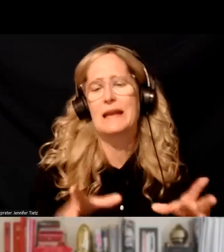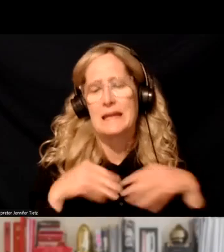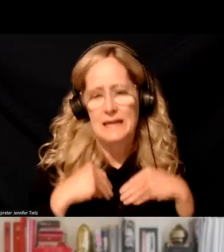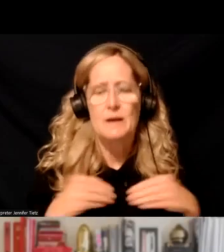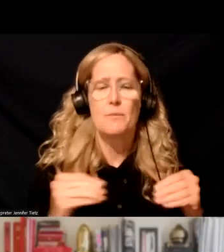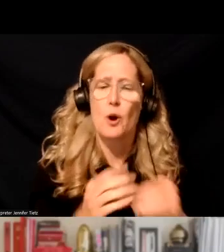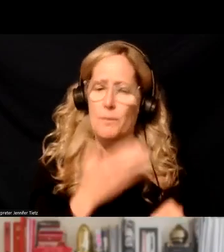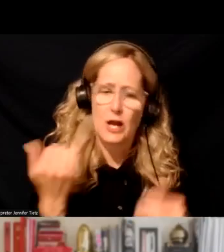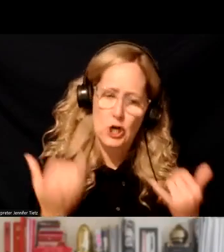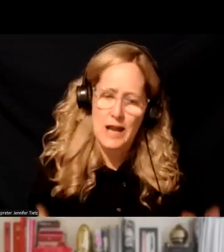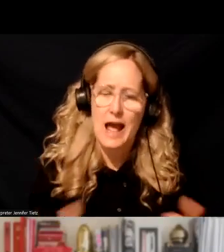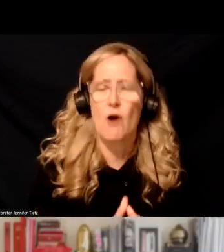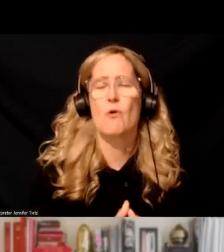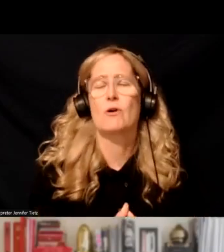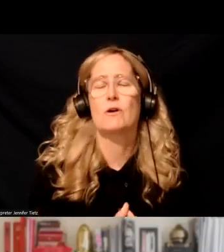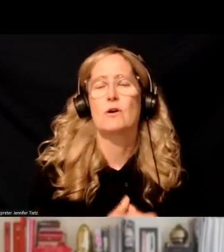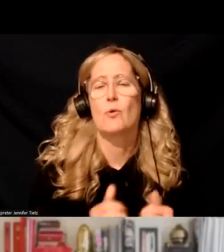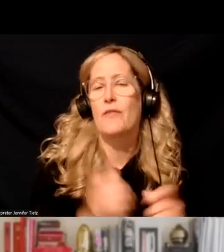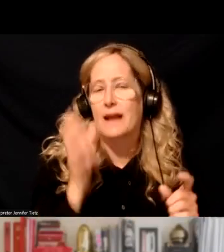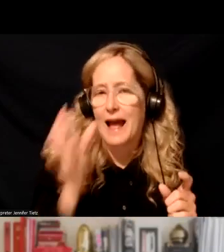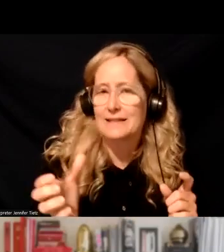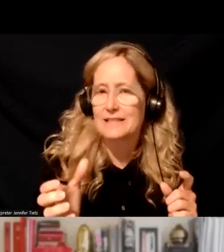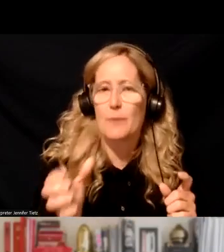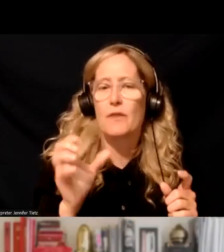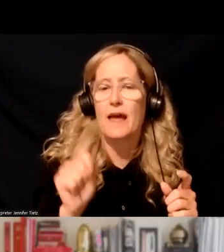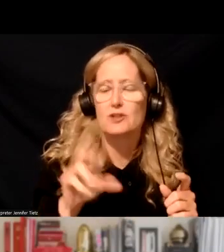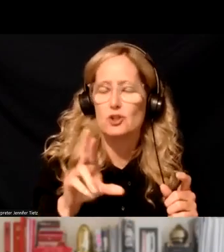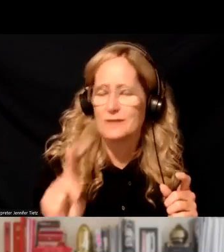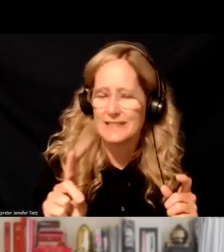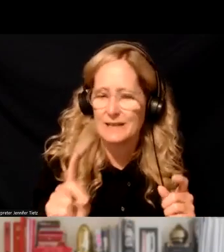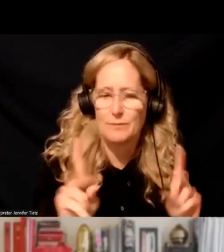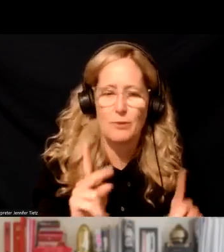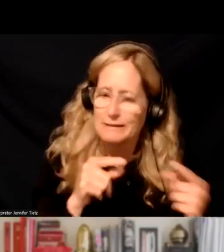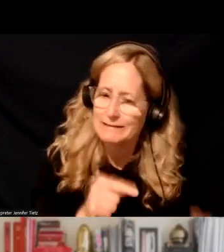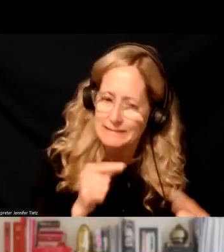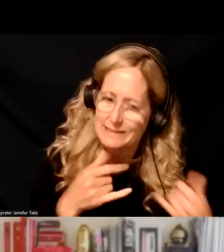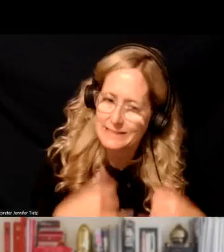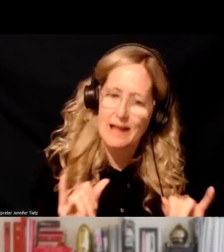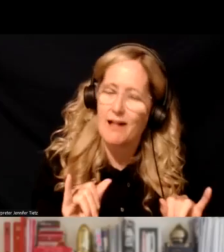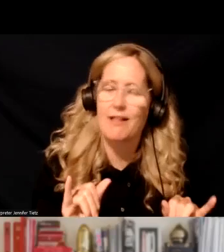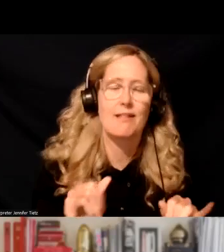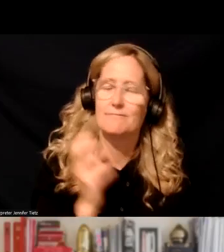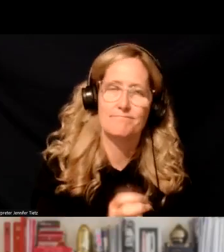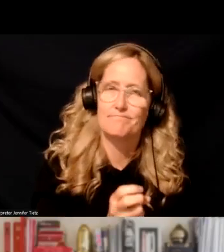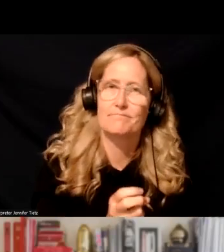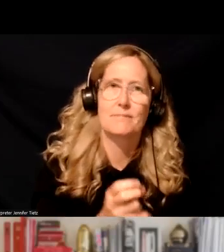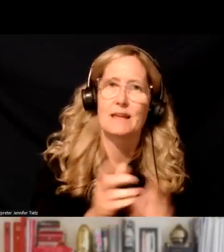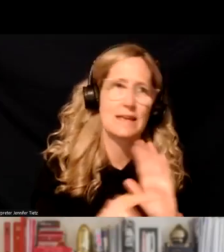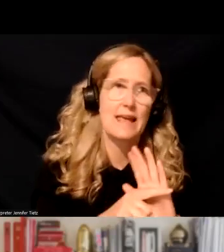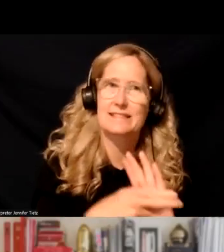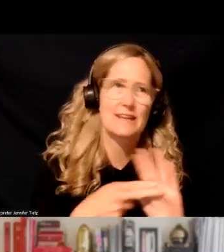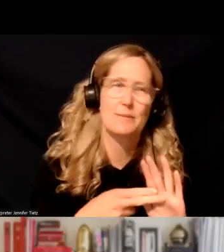people. Um, and this concept, for some reason with SUD, it seems to be, uh, the stigma seems to be